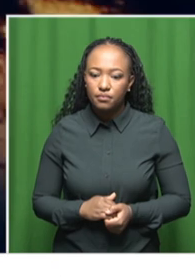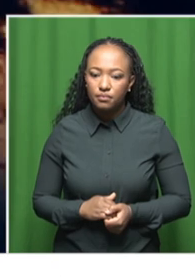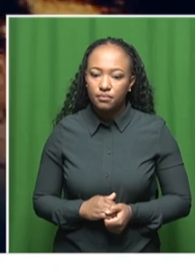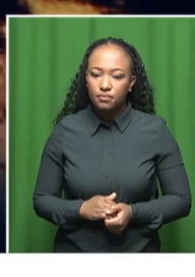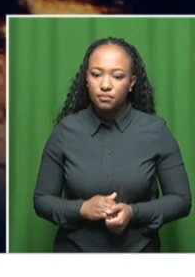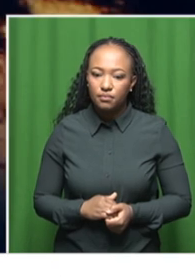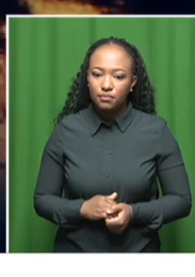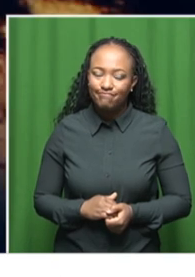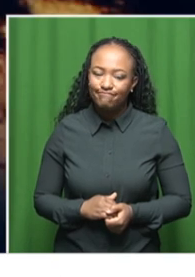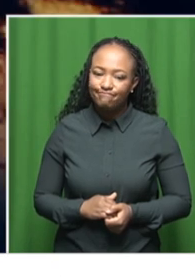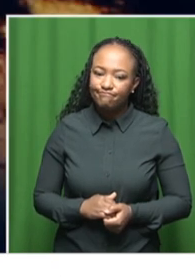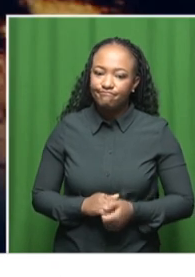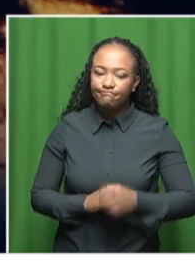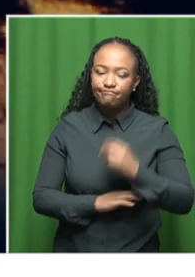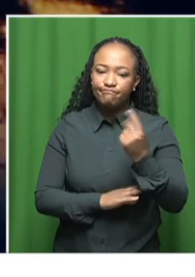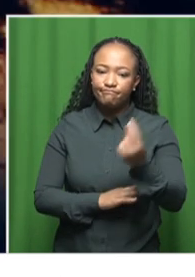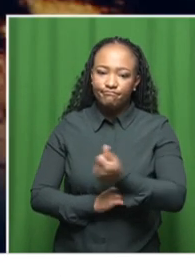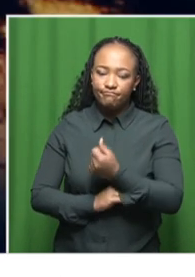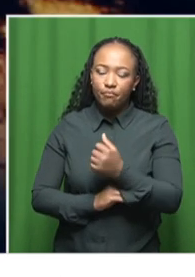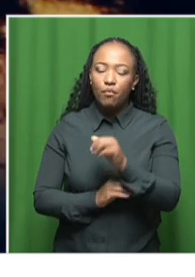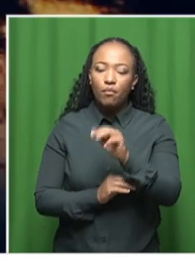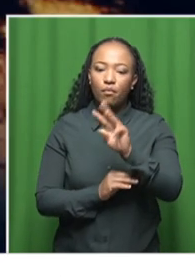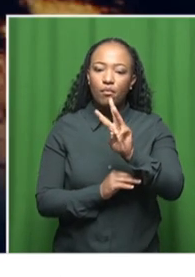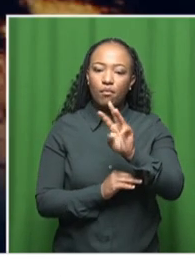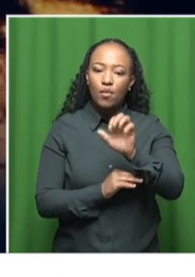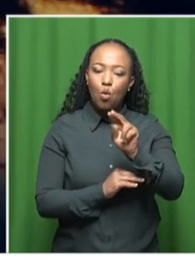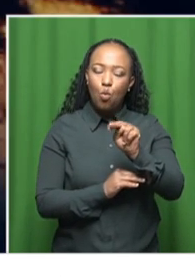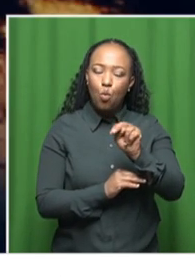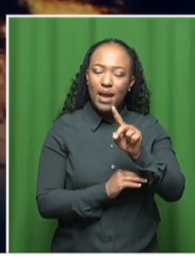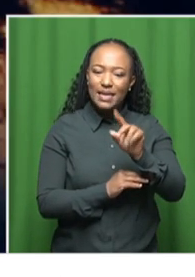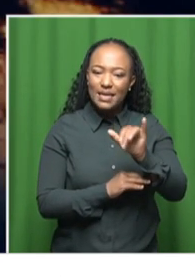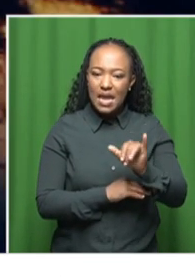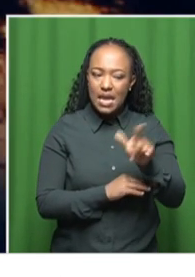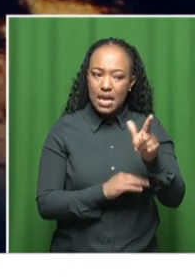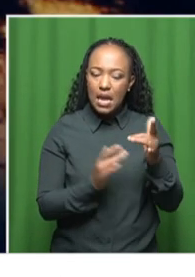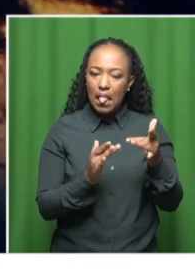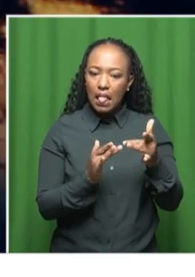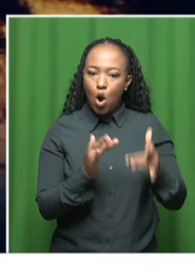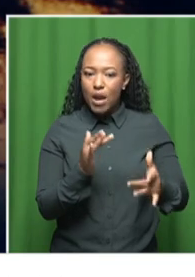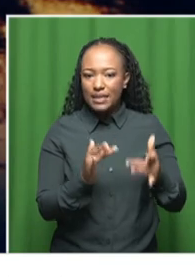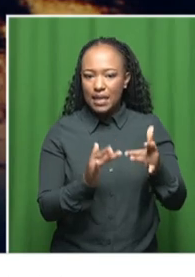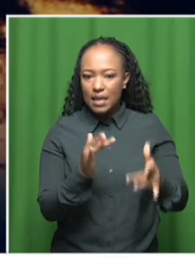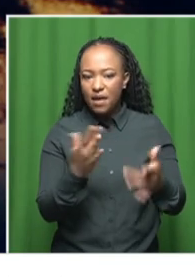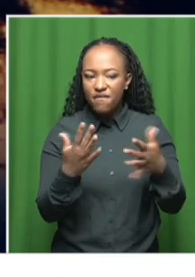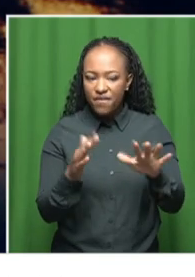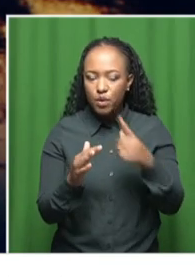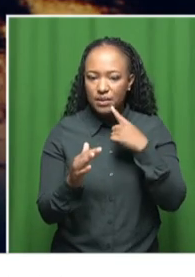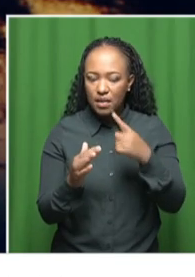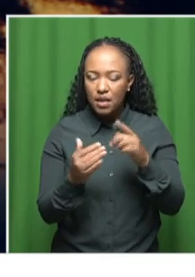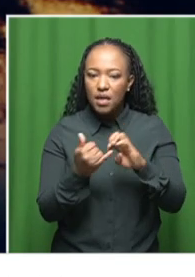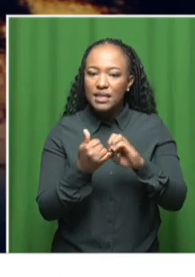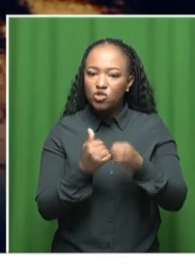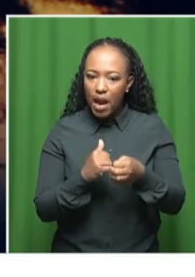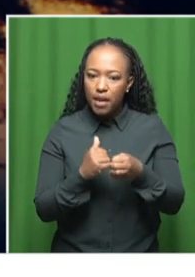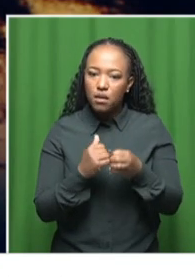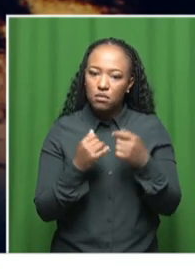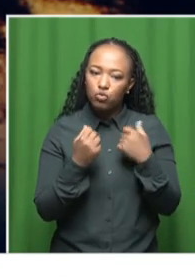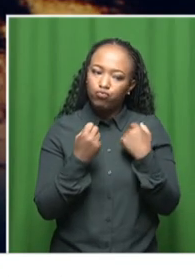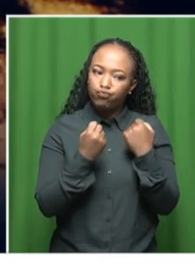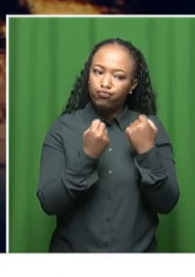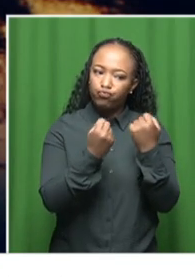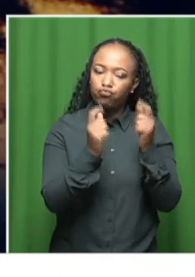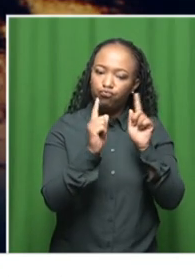Well, unfortunately, Wendy's connection not great there, and as she said, she's trying to make her way to